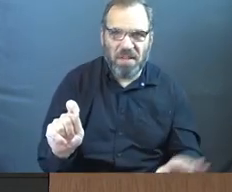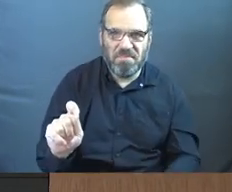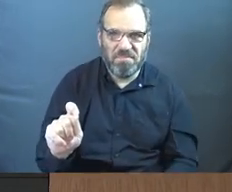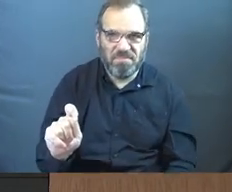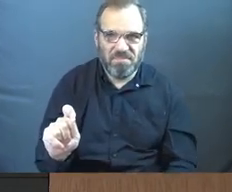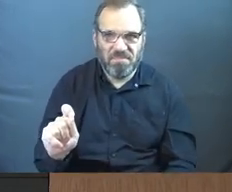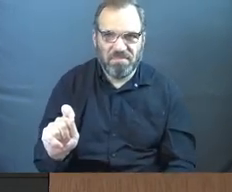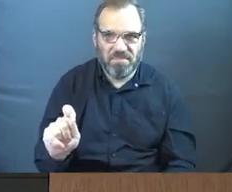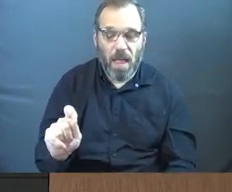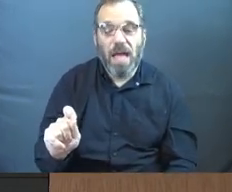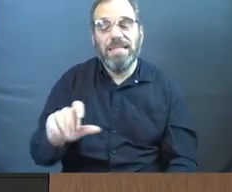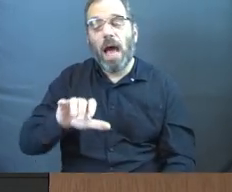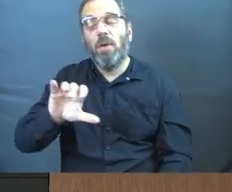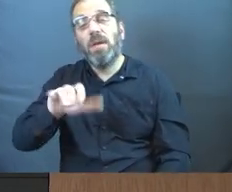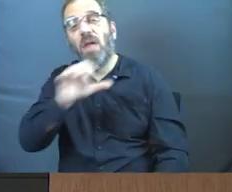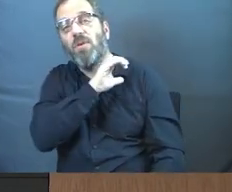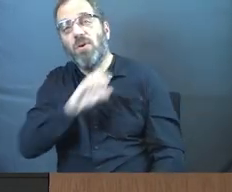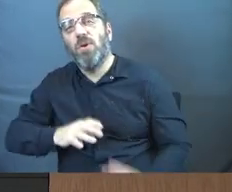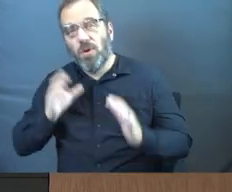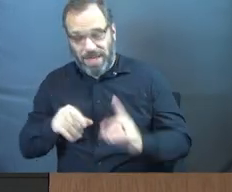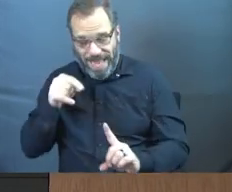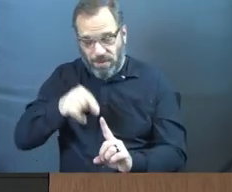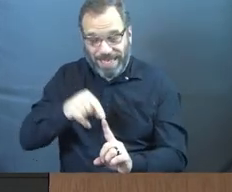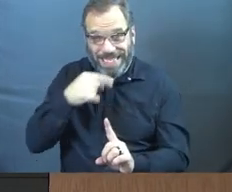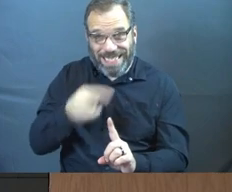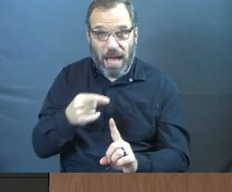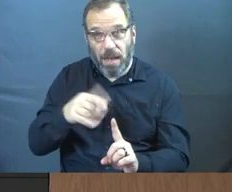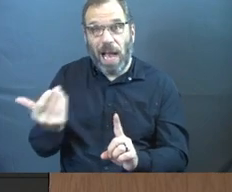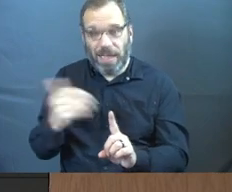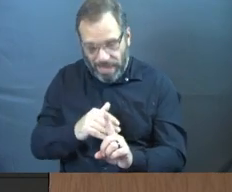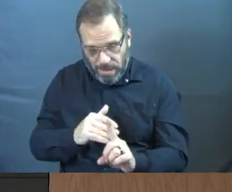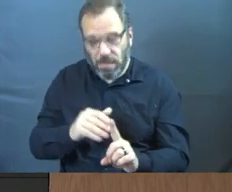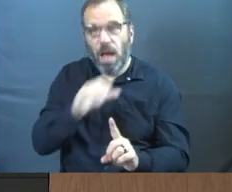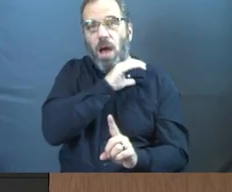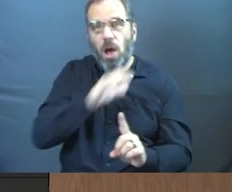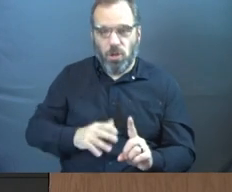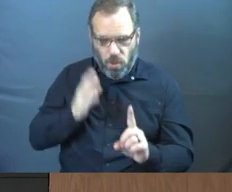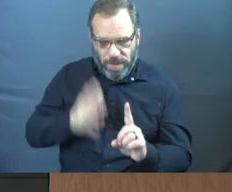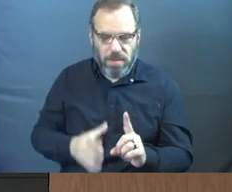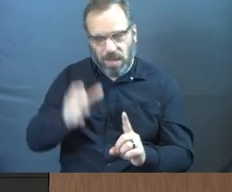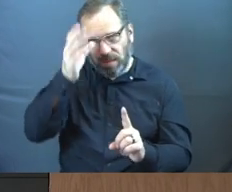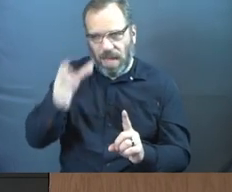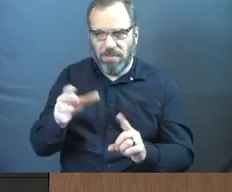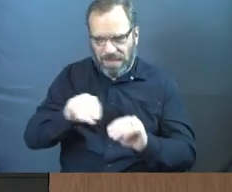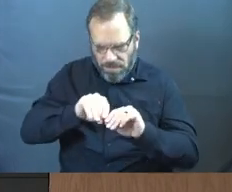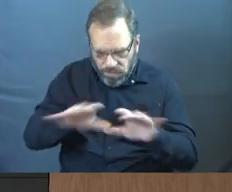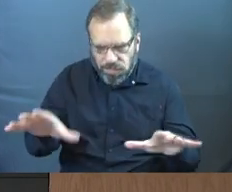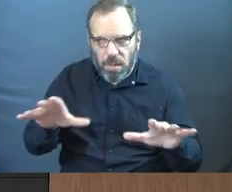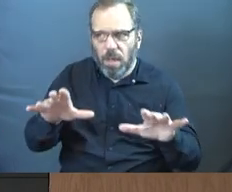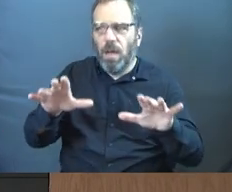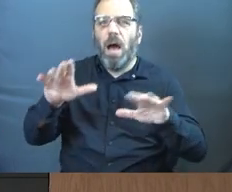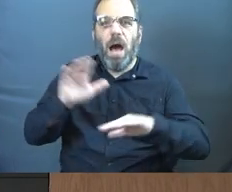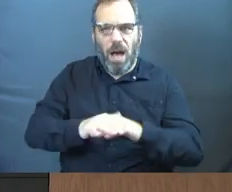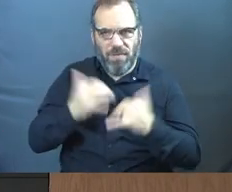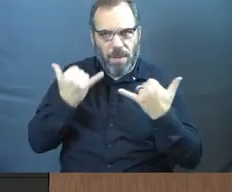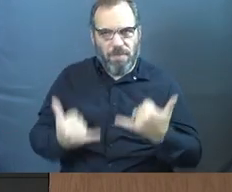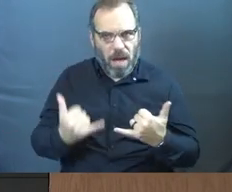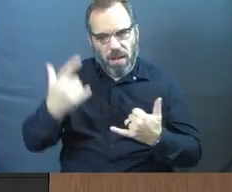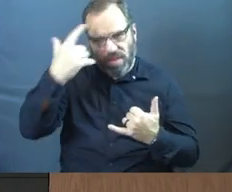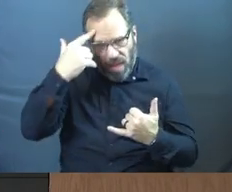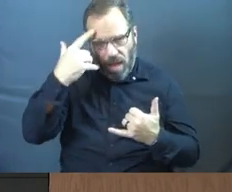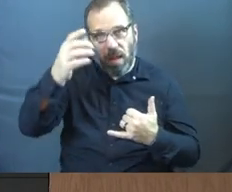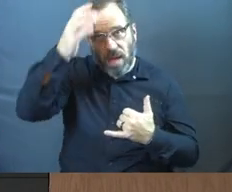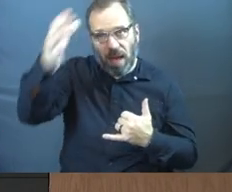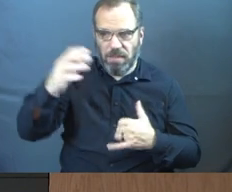Then he says, another Christian concept, this is still Nietzsche, another Christian concept, no less crazy, has passed even more deeply into the tissue of modern thought.